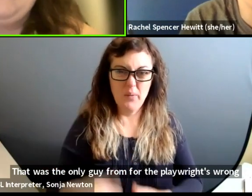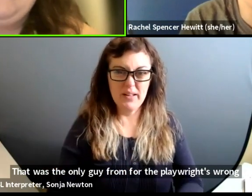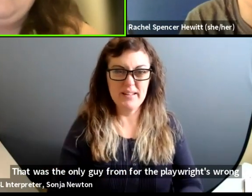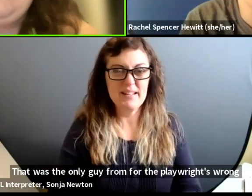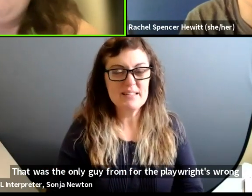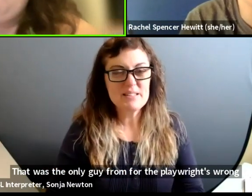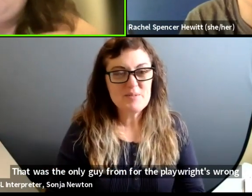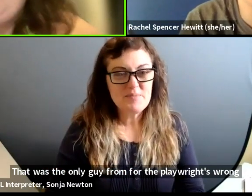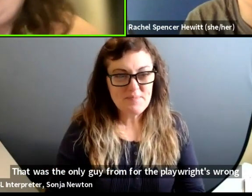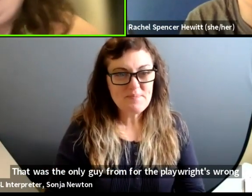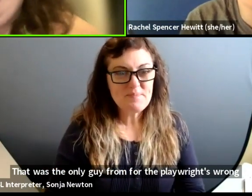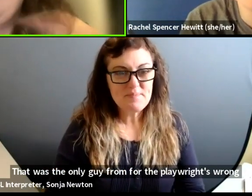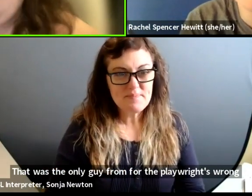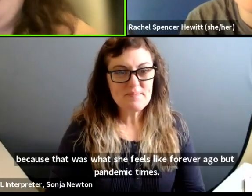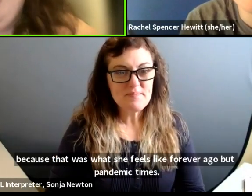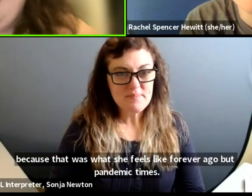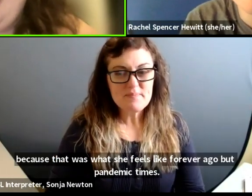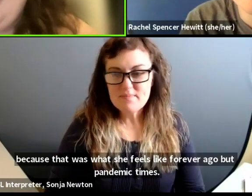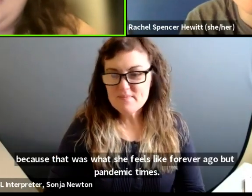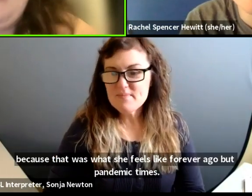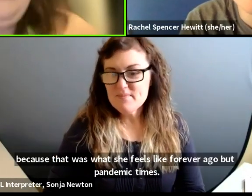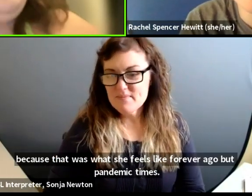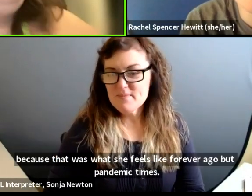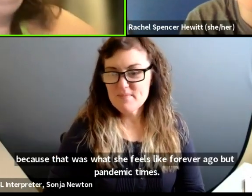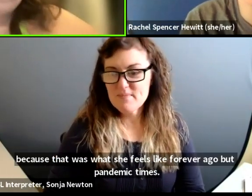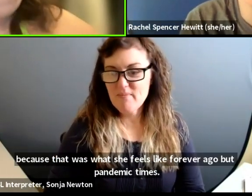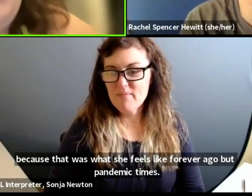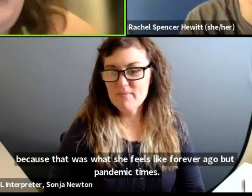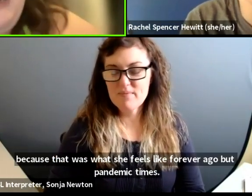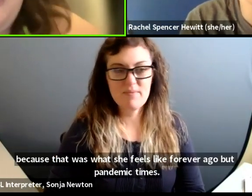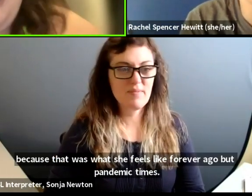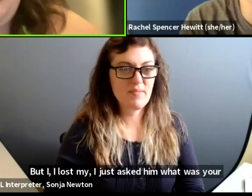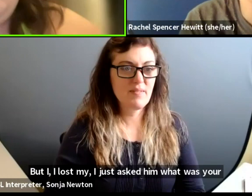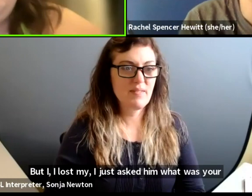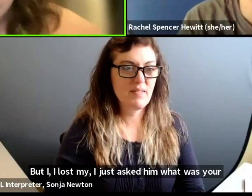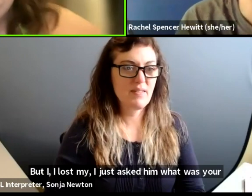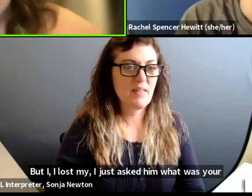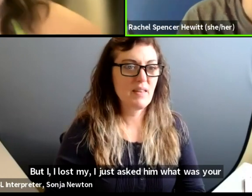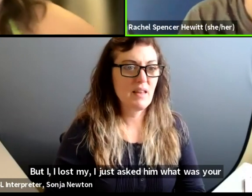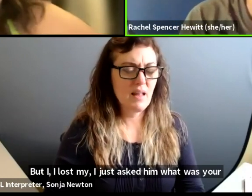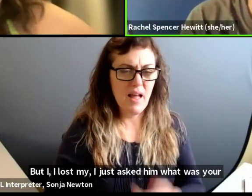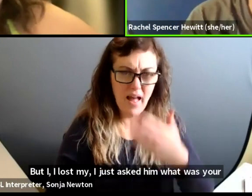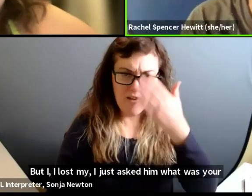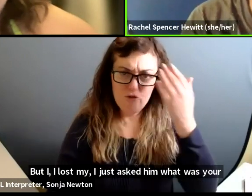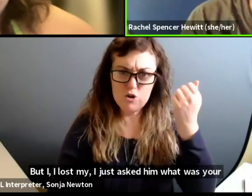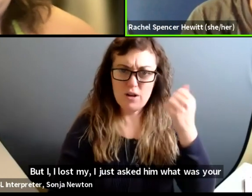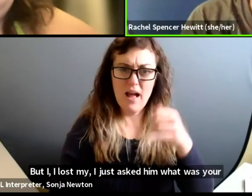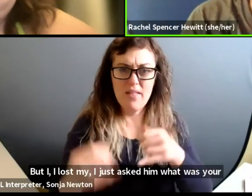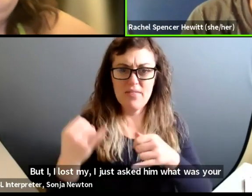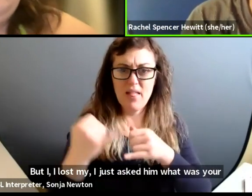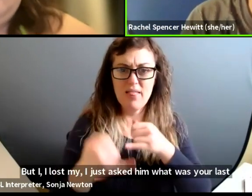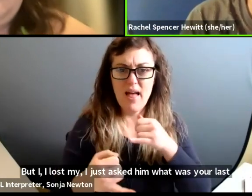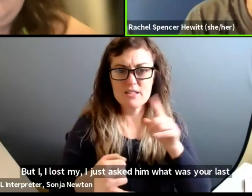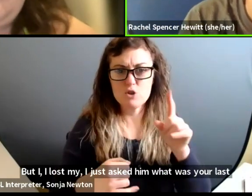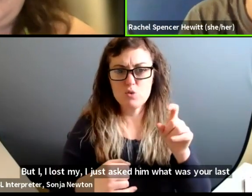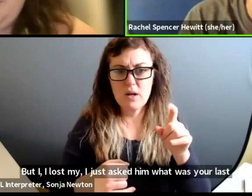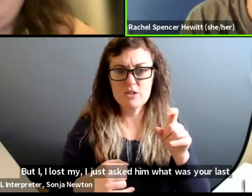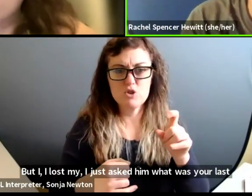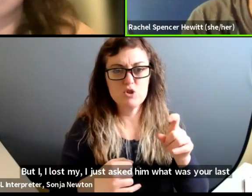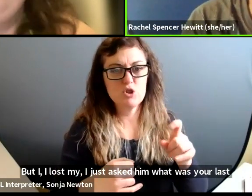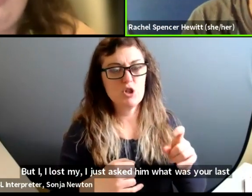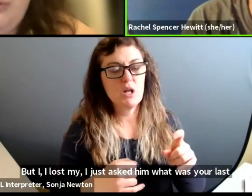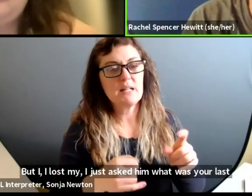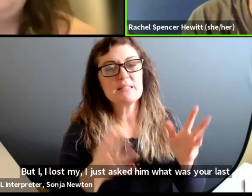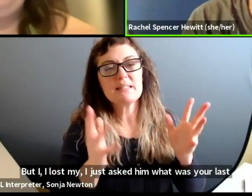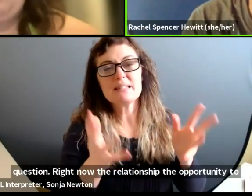um, but I, I lost my, I just lost, what was your last question? Right now the relationship, the opportunity to speak with the